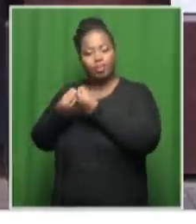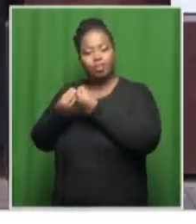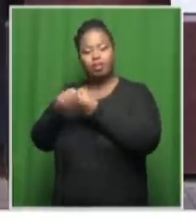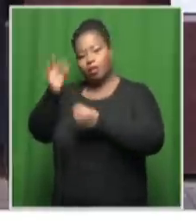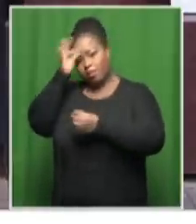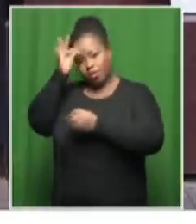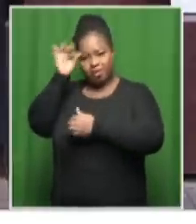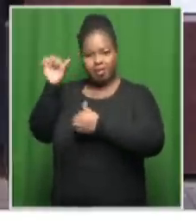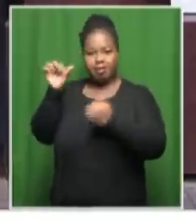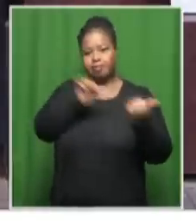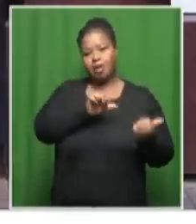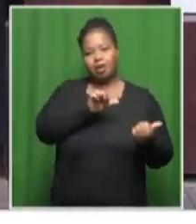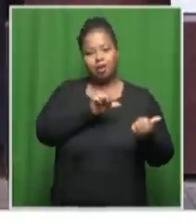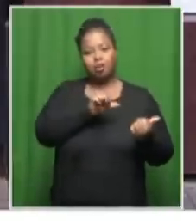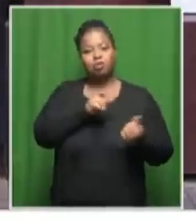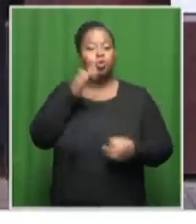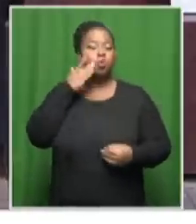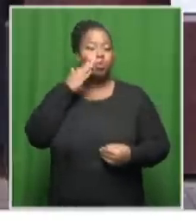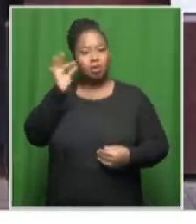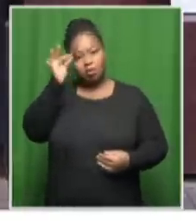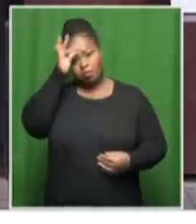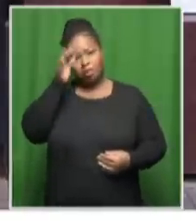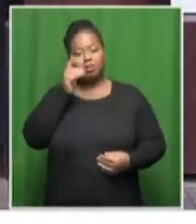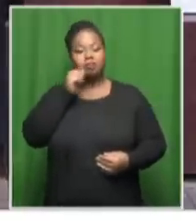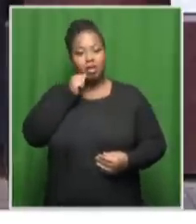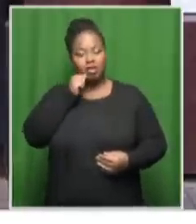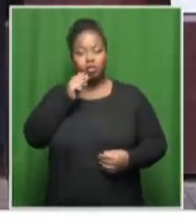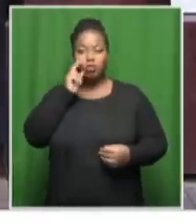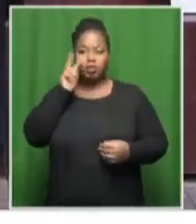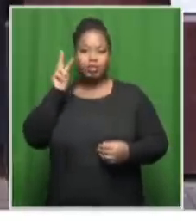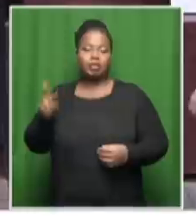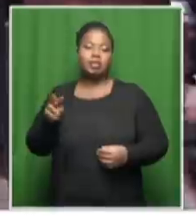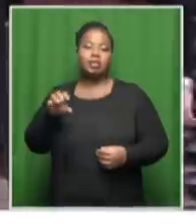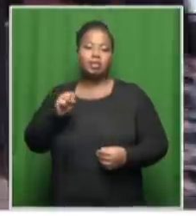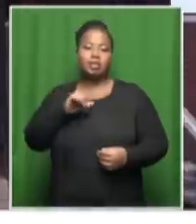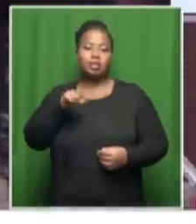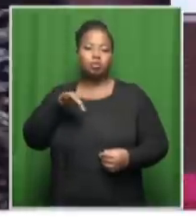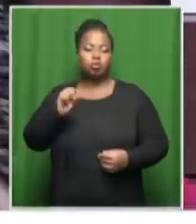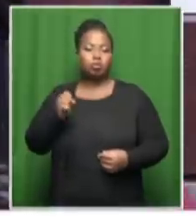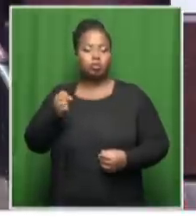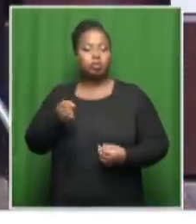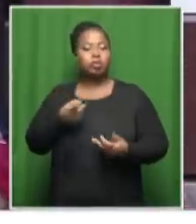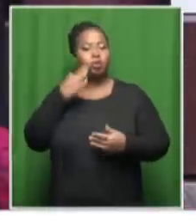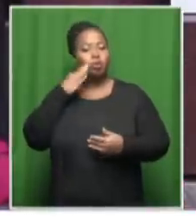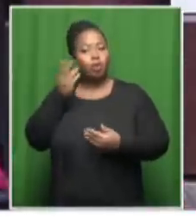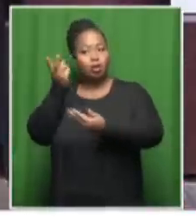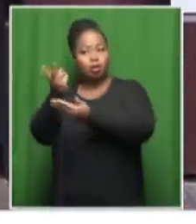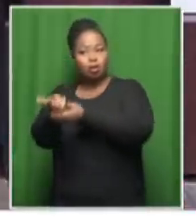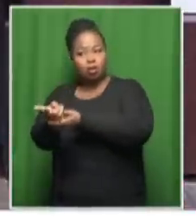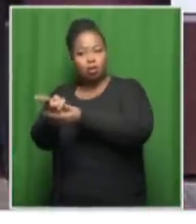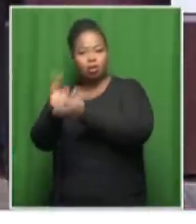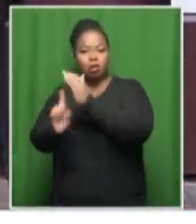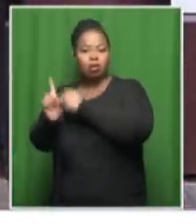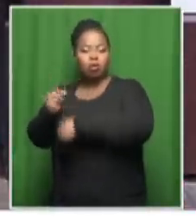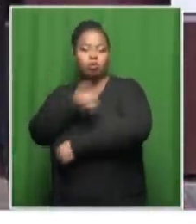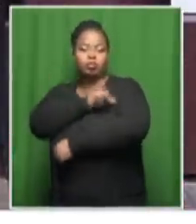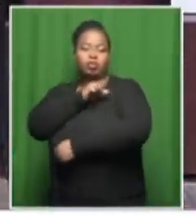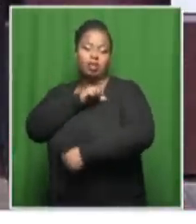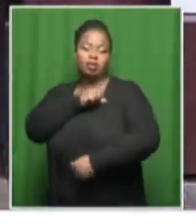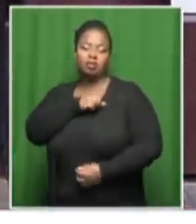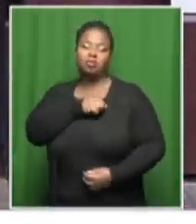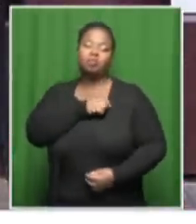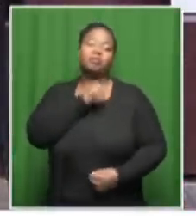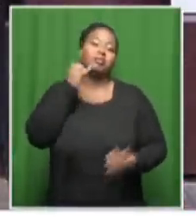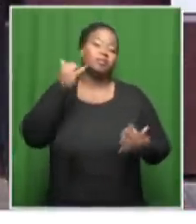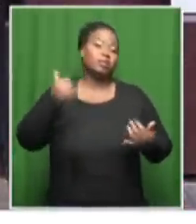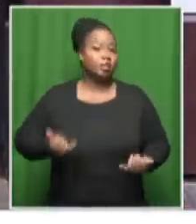to the scene after the police officers had gone to see Senzomiwa's body on the bed inside that hospital. So certainly